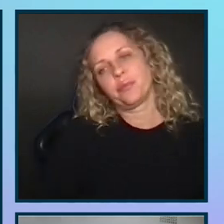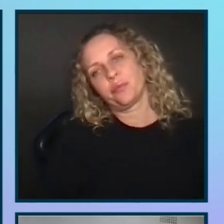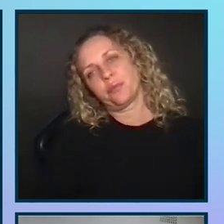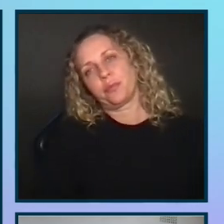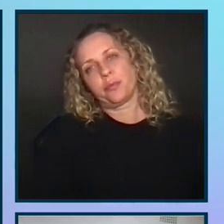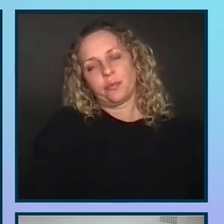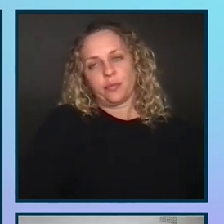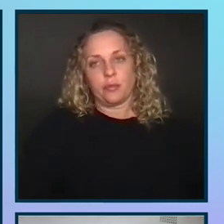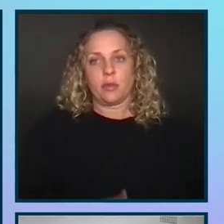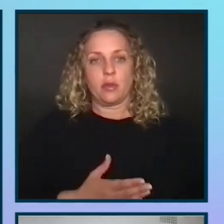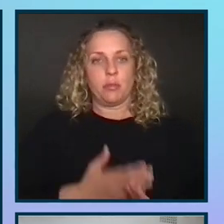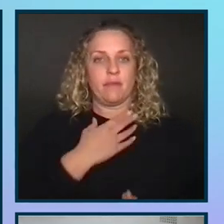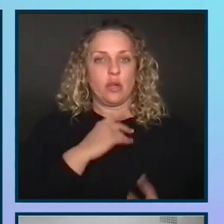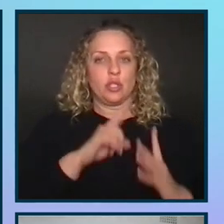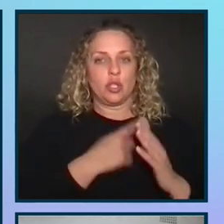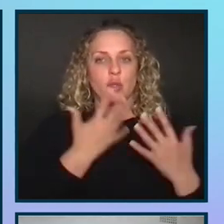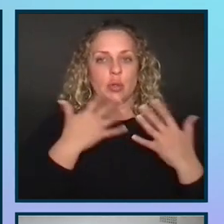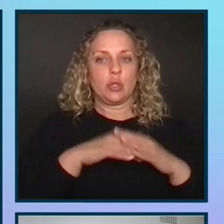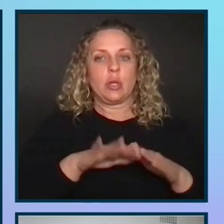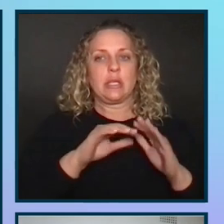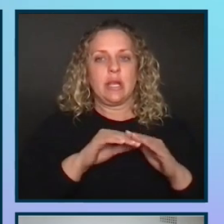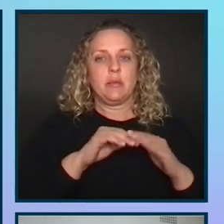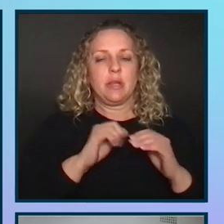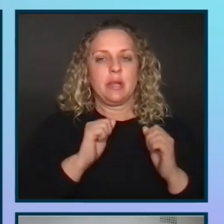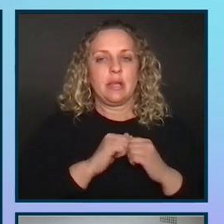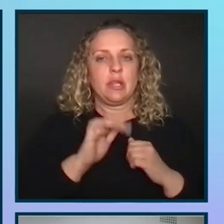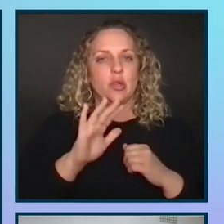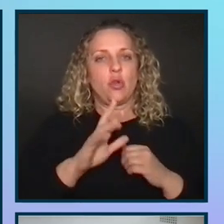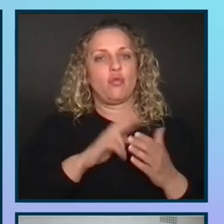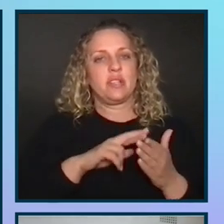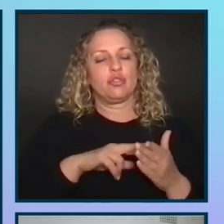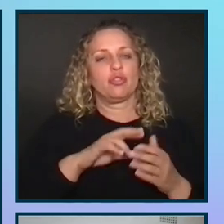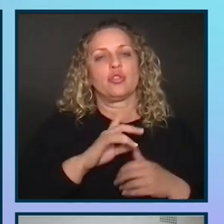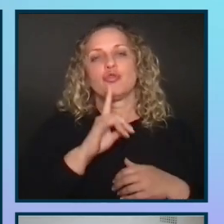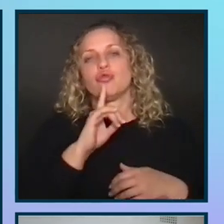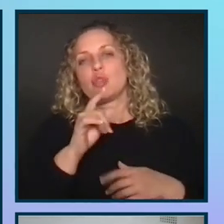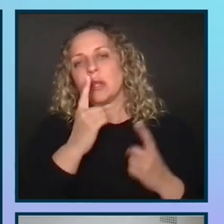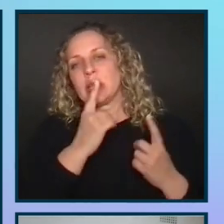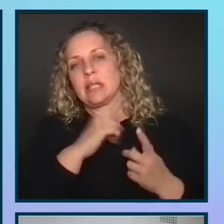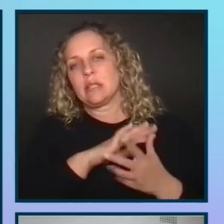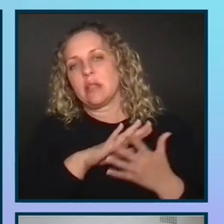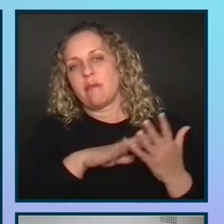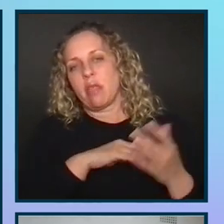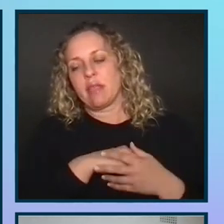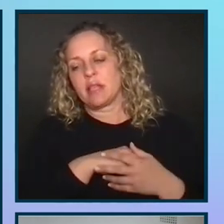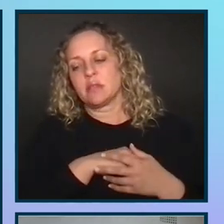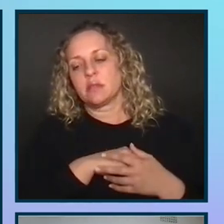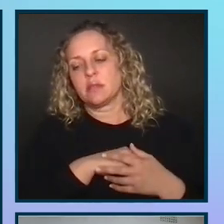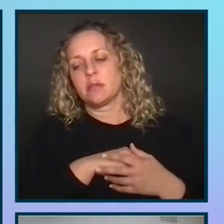But before you start to include accessibility within your research, you should try to consider the following things.